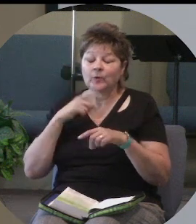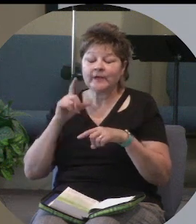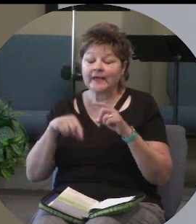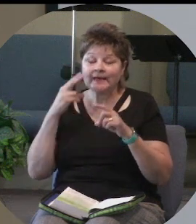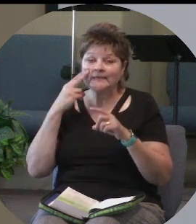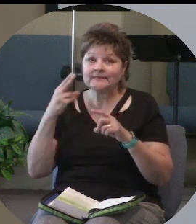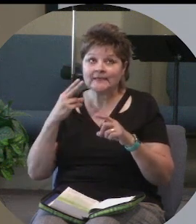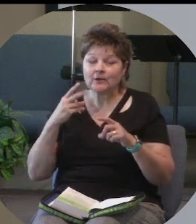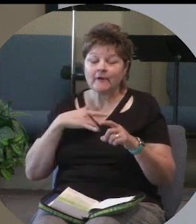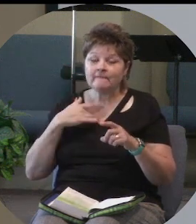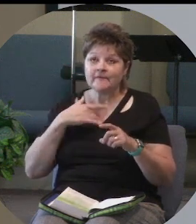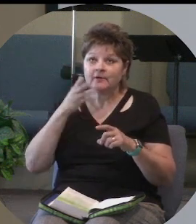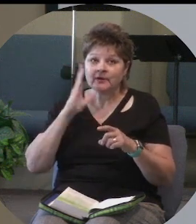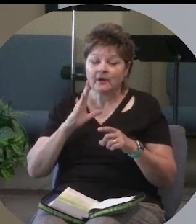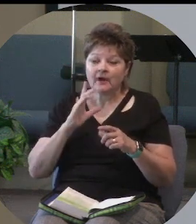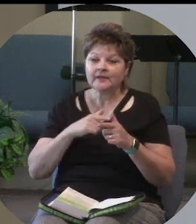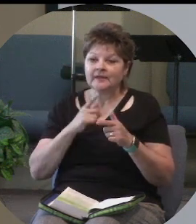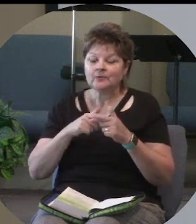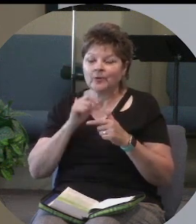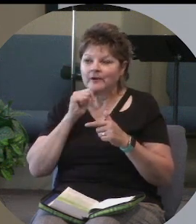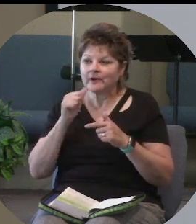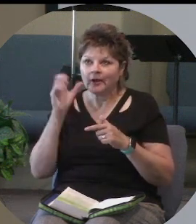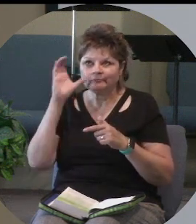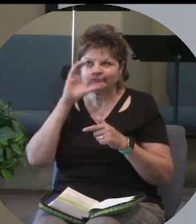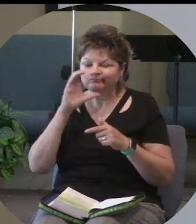or feel God we're not looking.